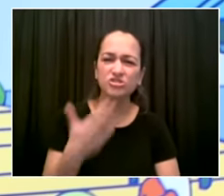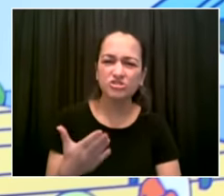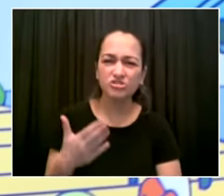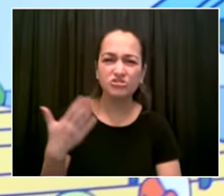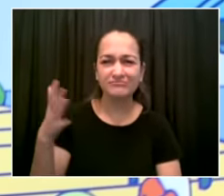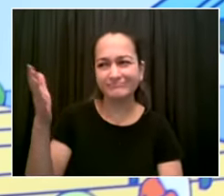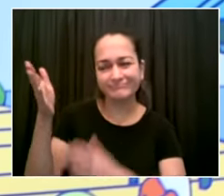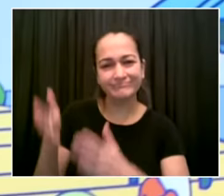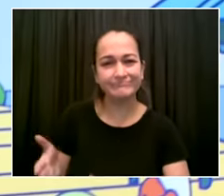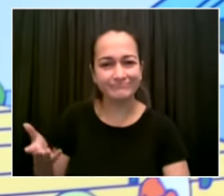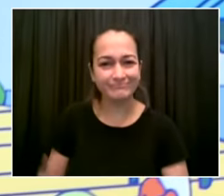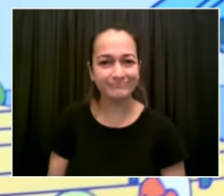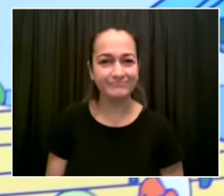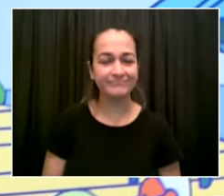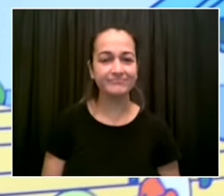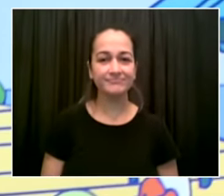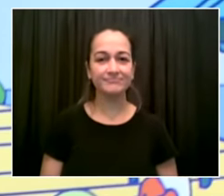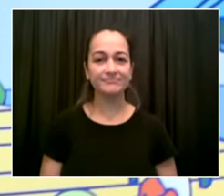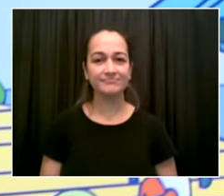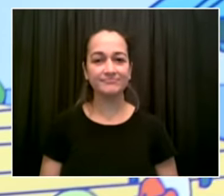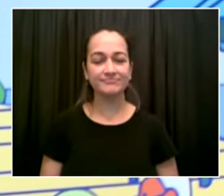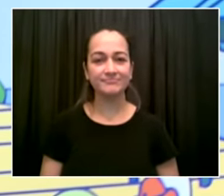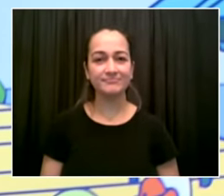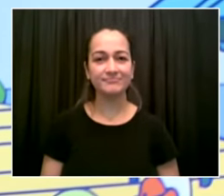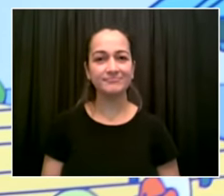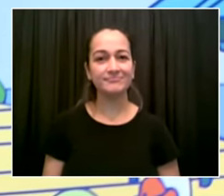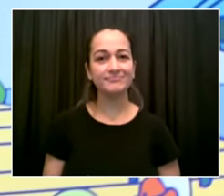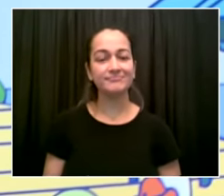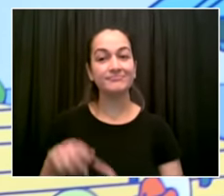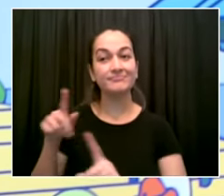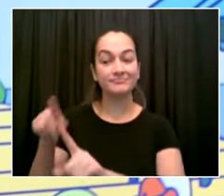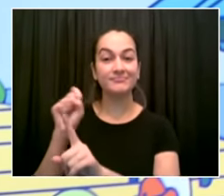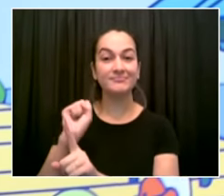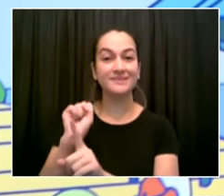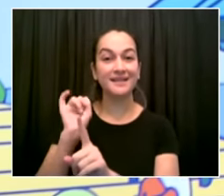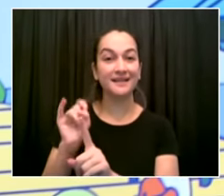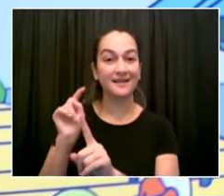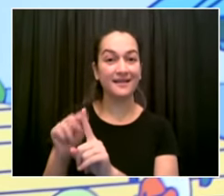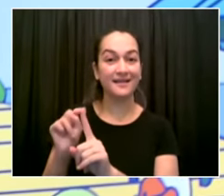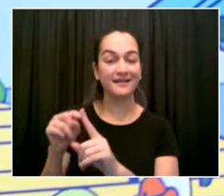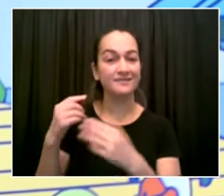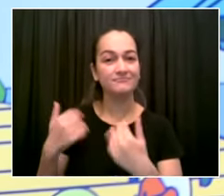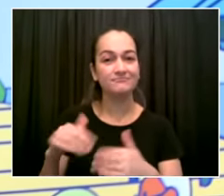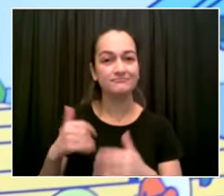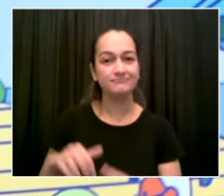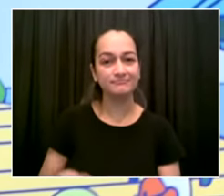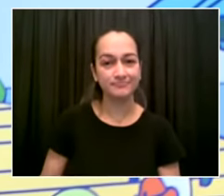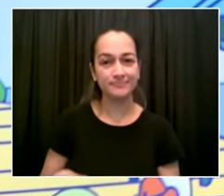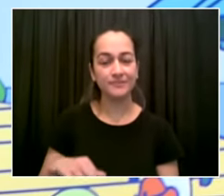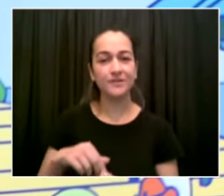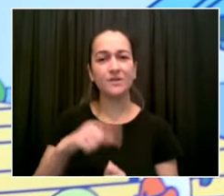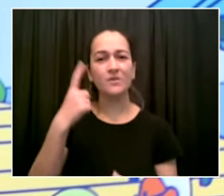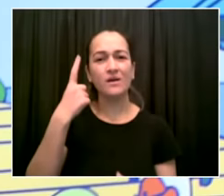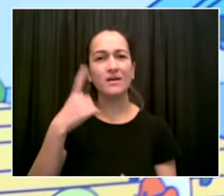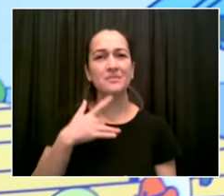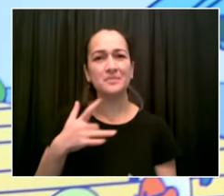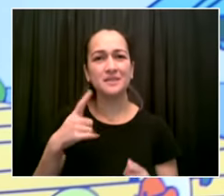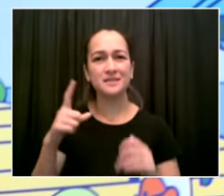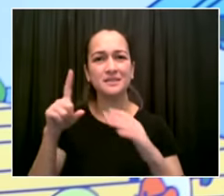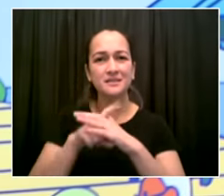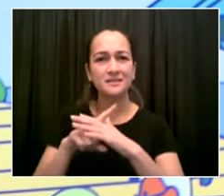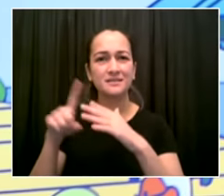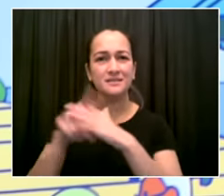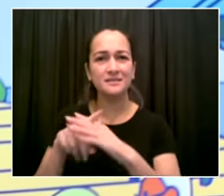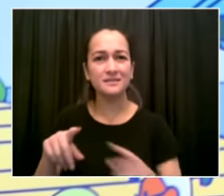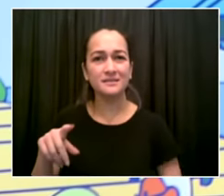much in new york city like so much of this country has a huge challenge when it comes to diabetes and this has touched so many families and a lot of